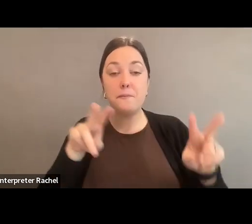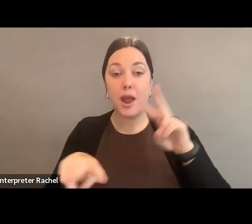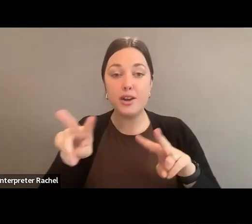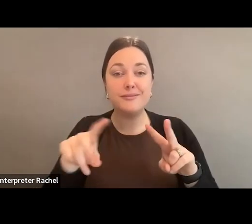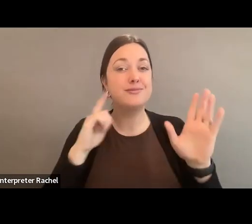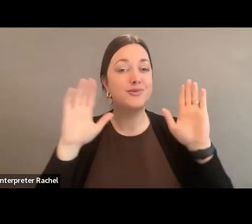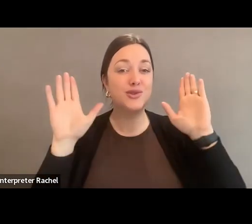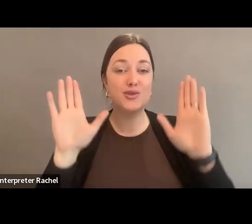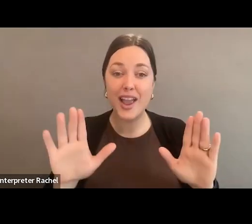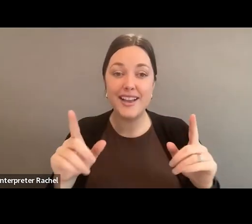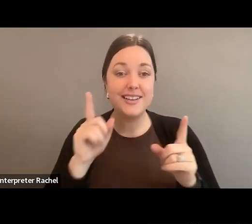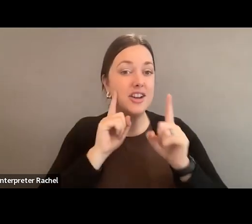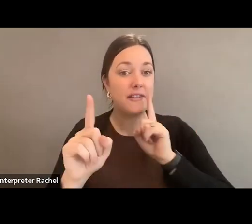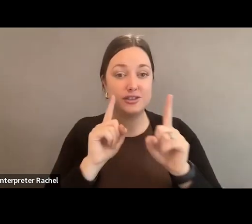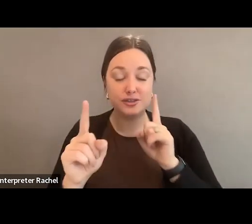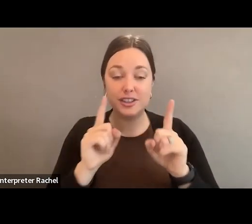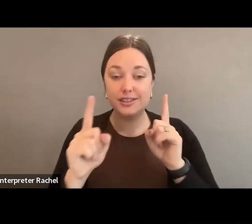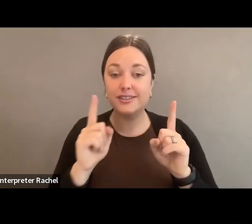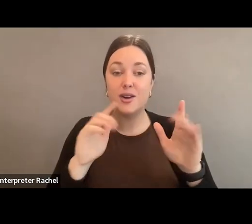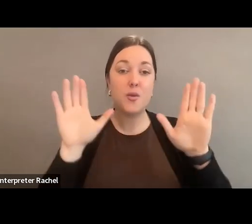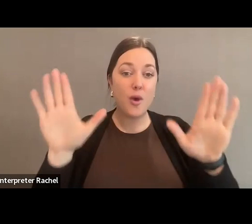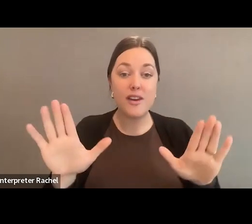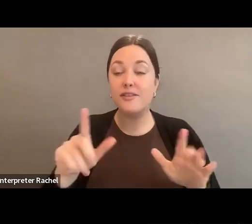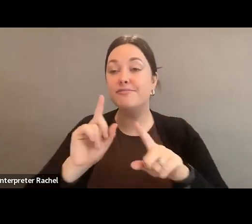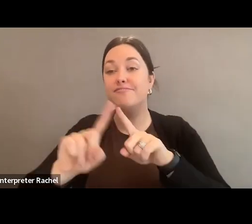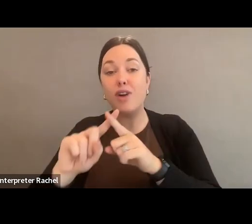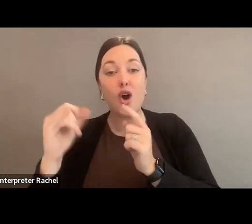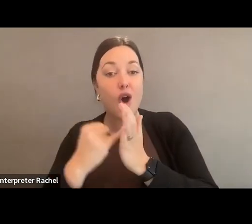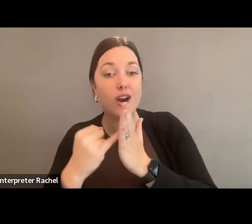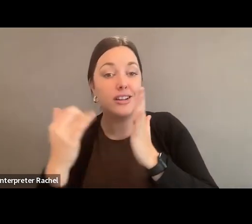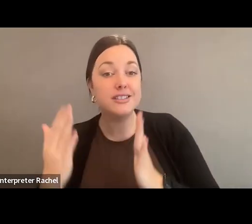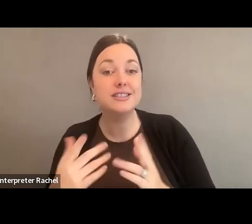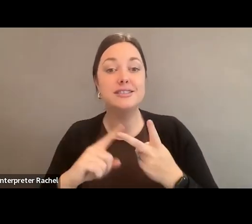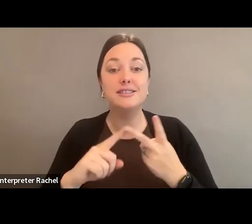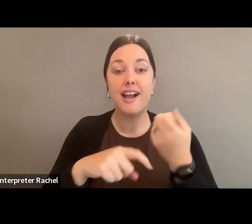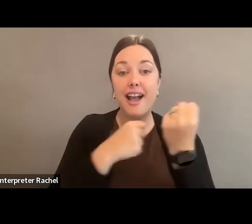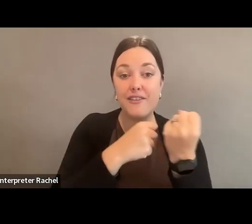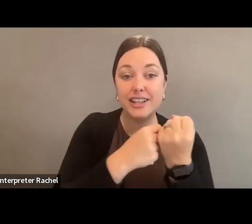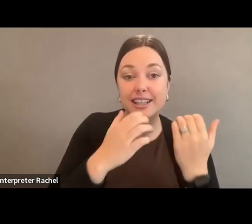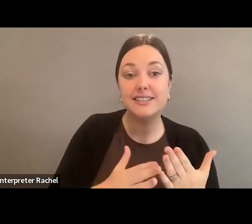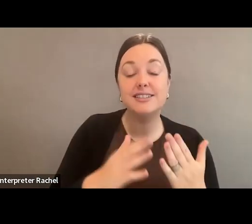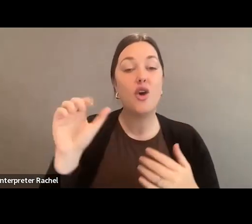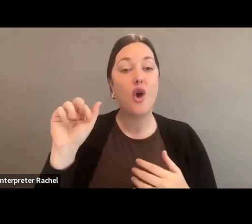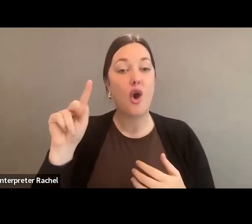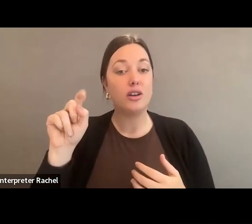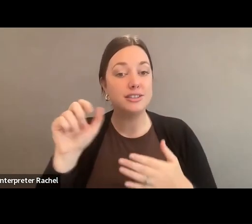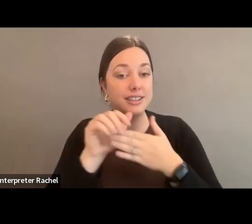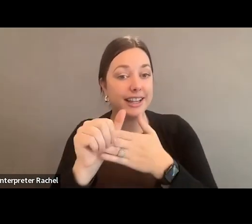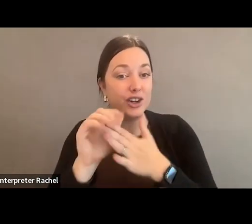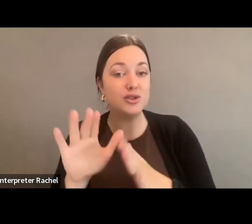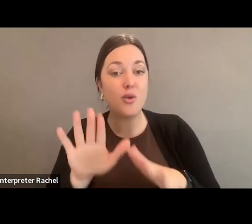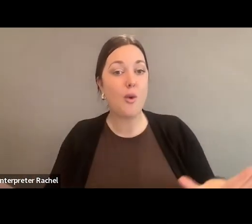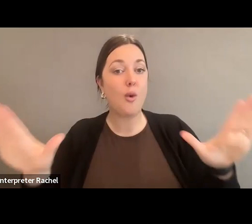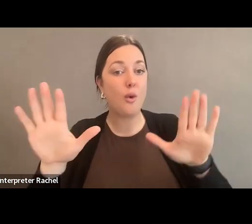conversation. It's wonderful to be here with so many artists and advocates and arts leaders from across the country. So